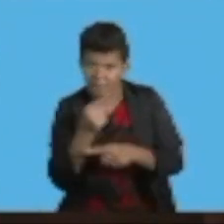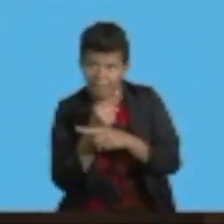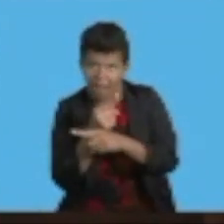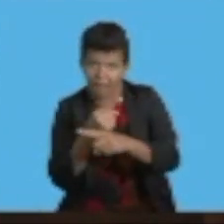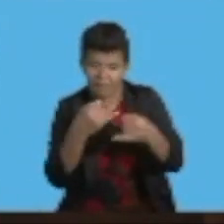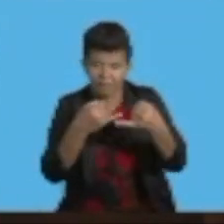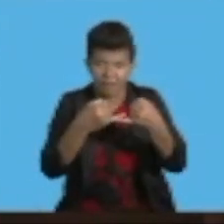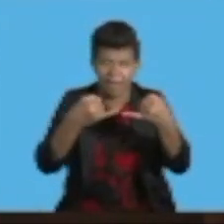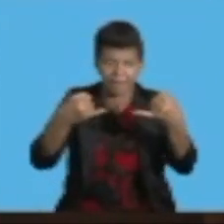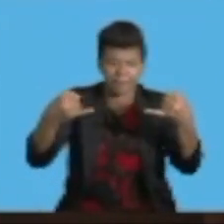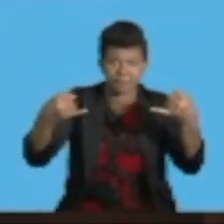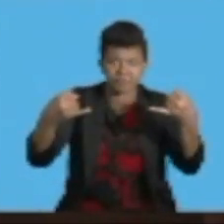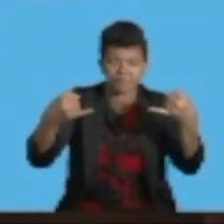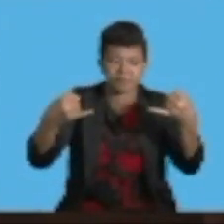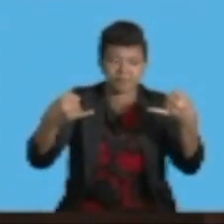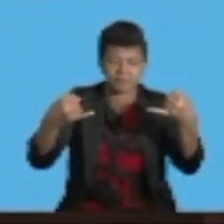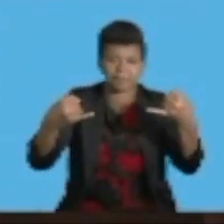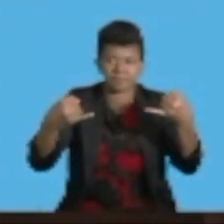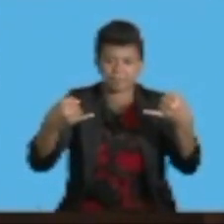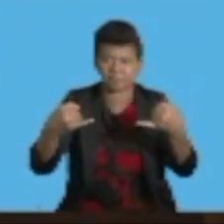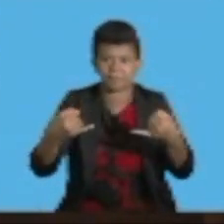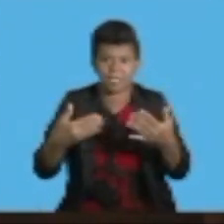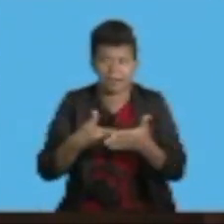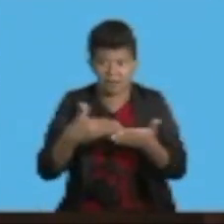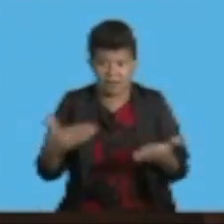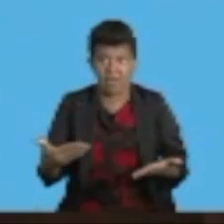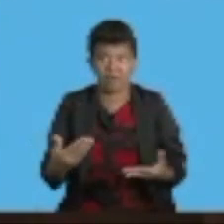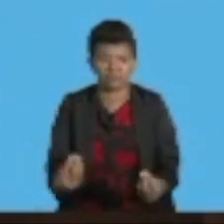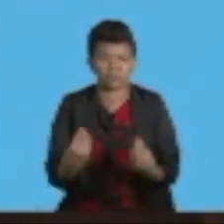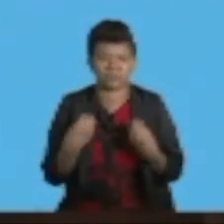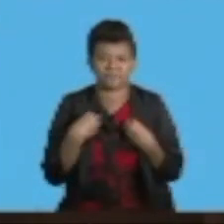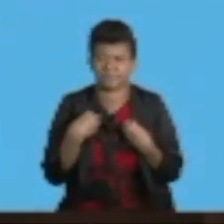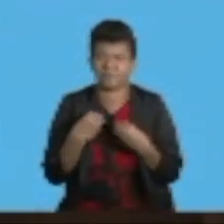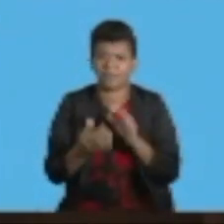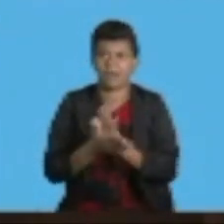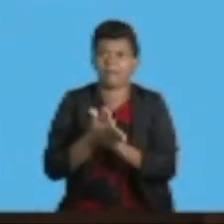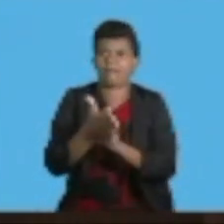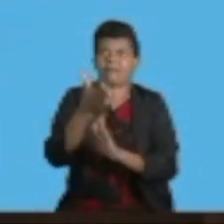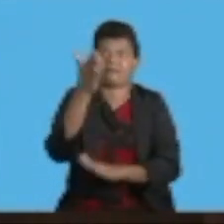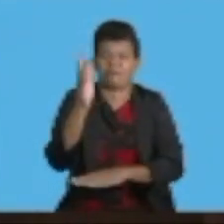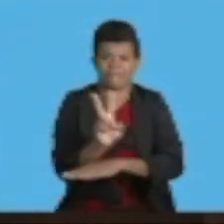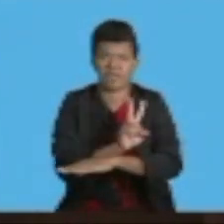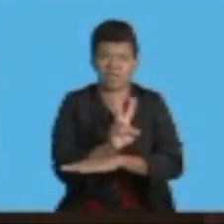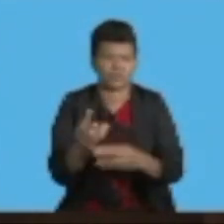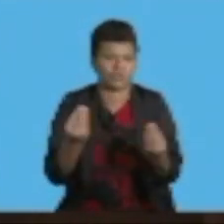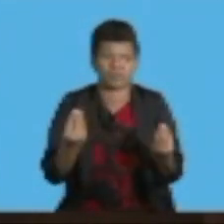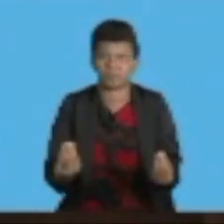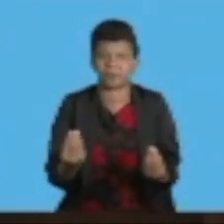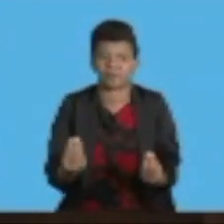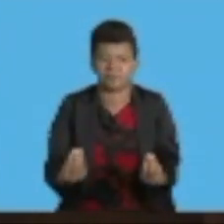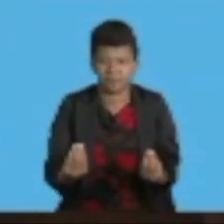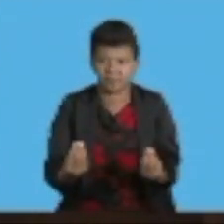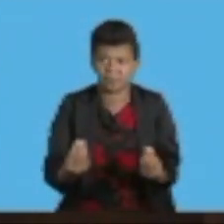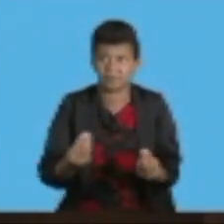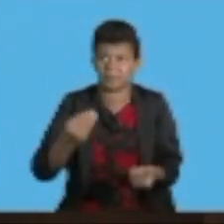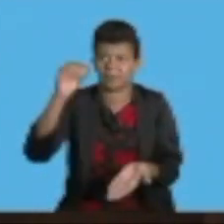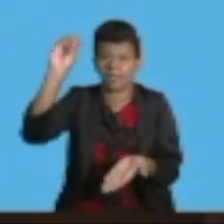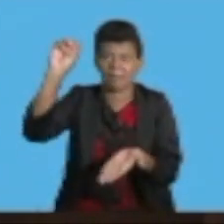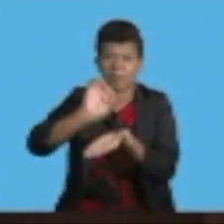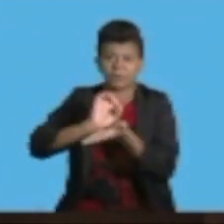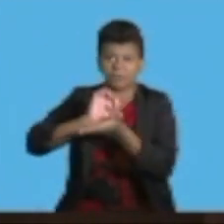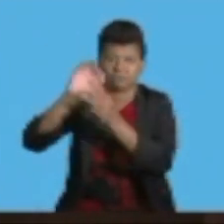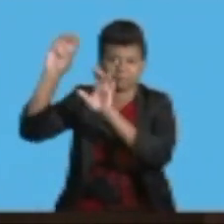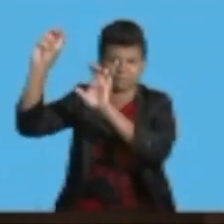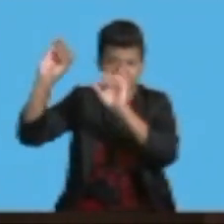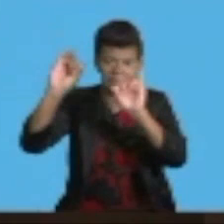proceed in attracting high-value export-oriented investment into the country. Mr. Speaker,